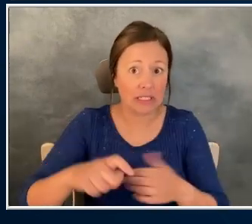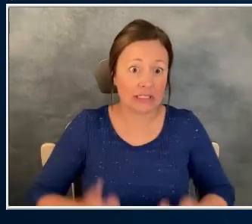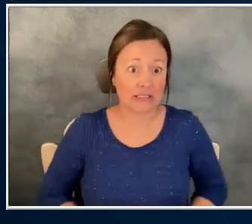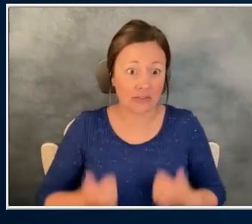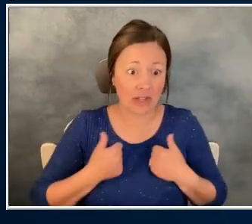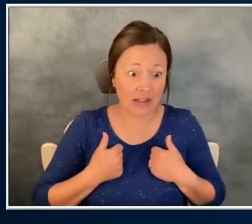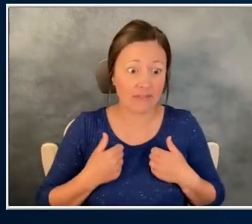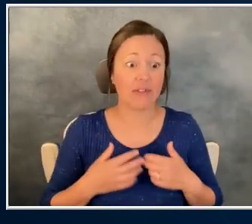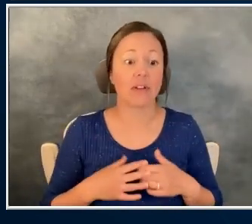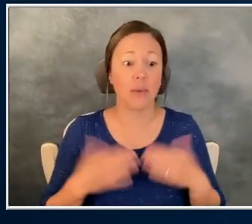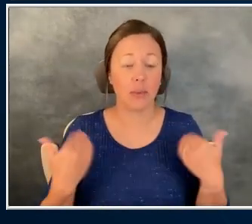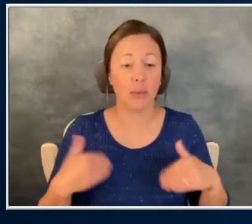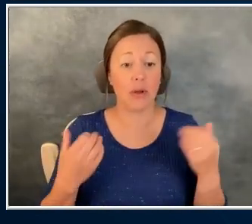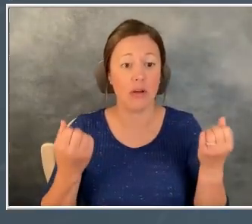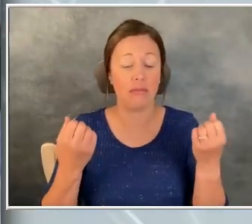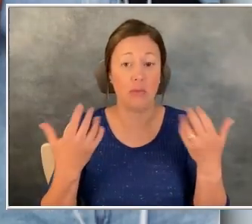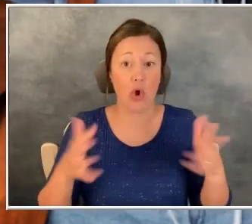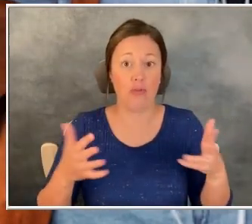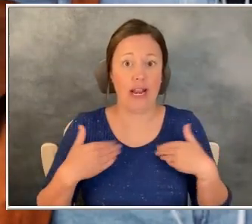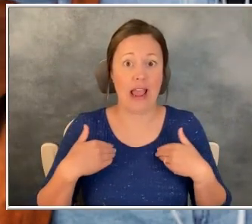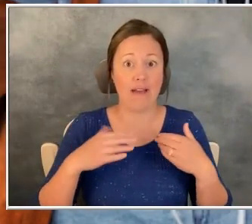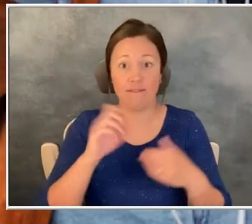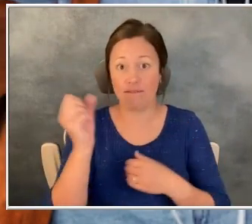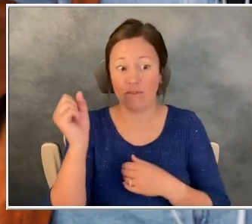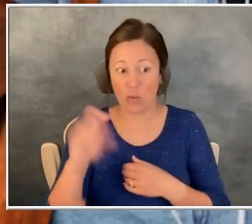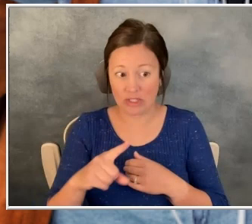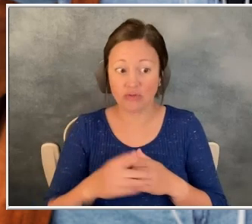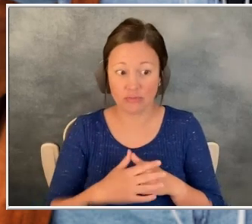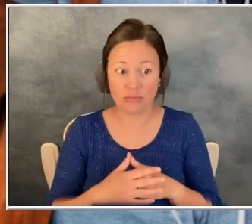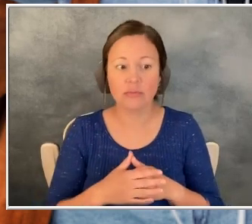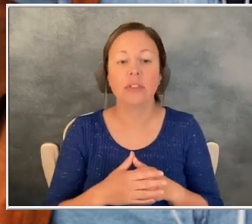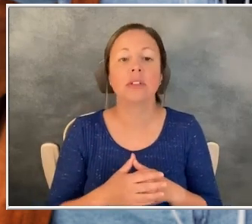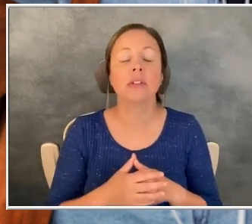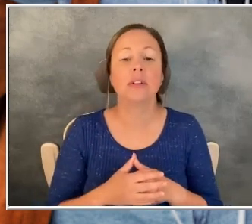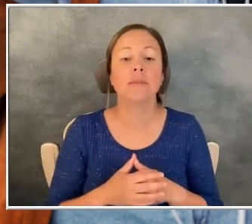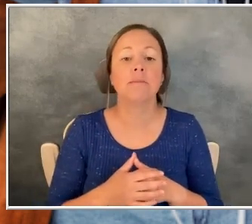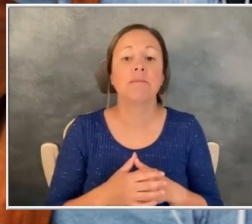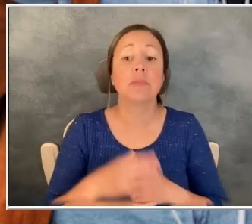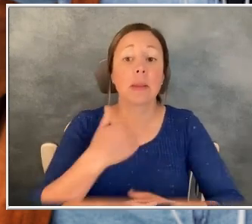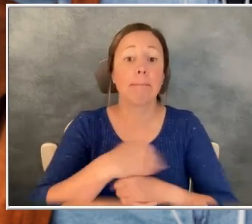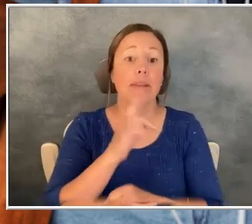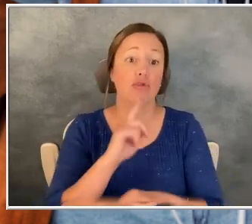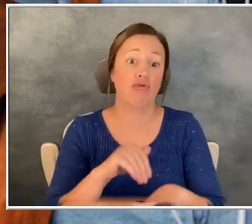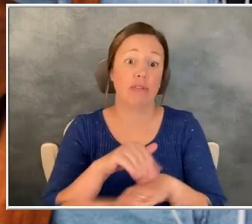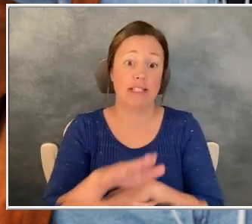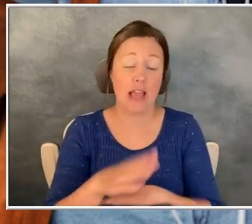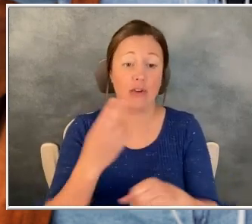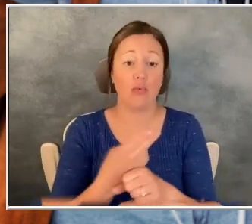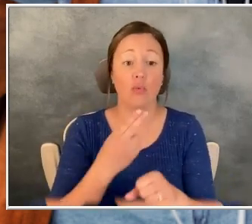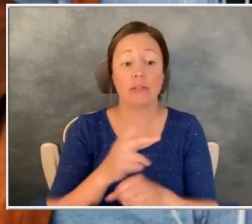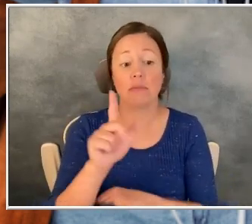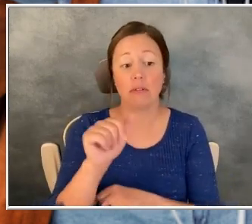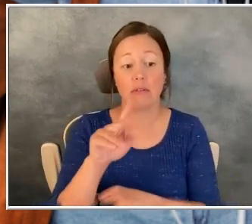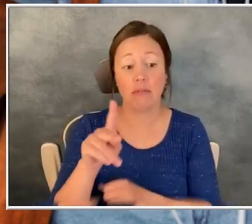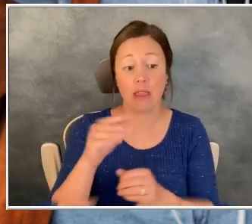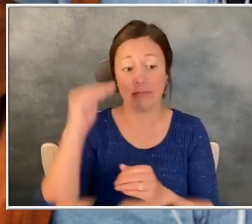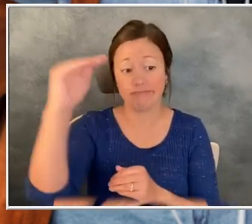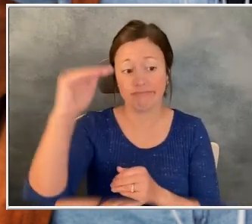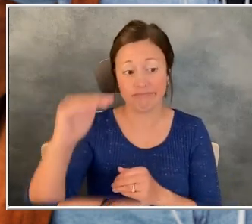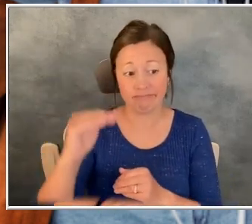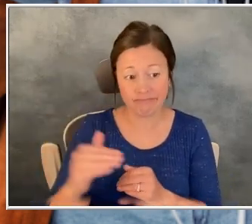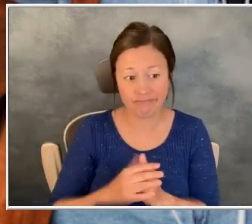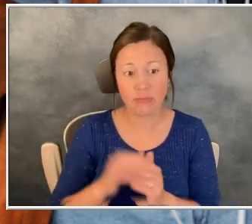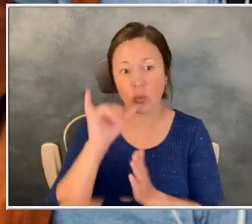getting questions on our chat line, and we're here to answer all of them. So be sure to send them to us using the links on your screen. We're everywhere. YouTube,